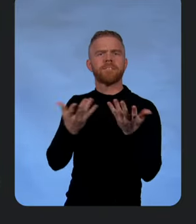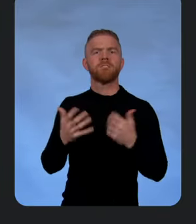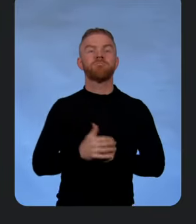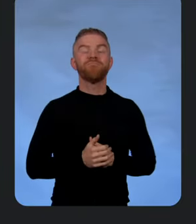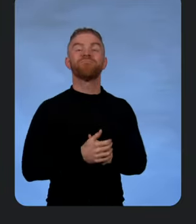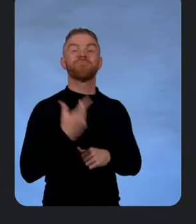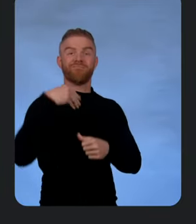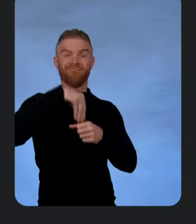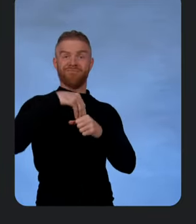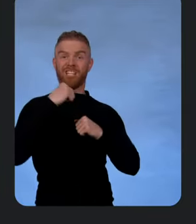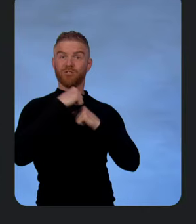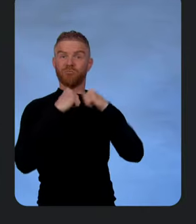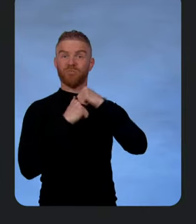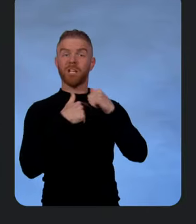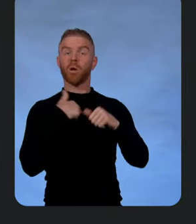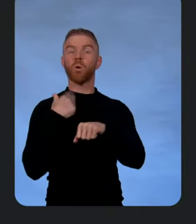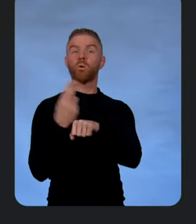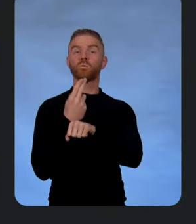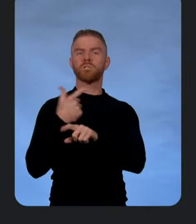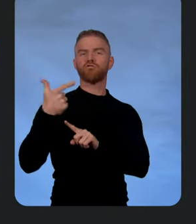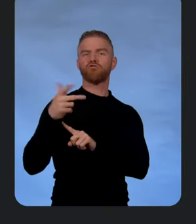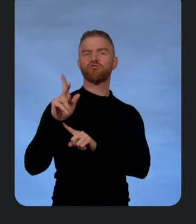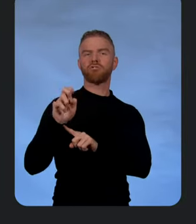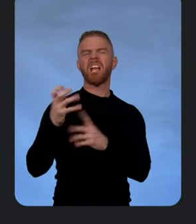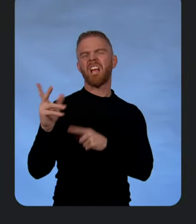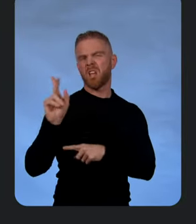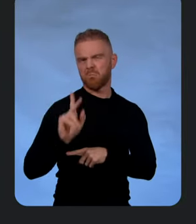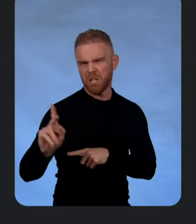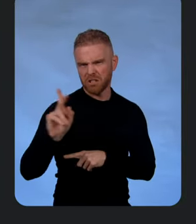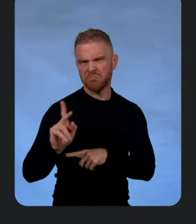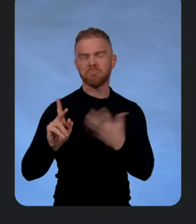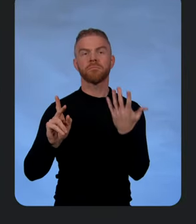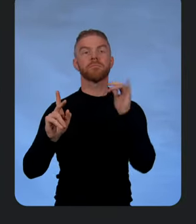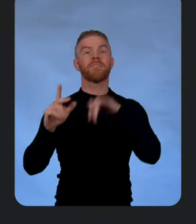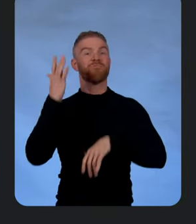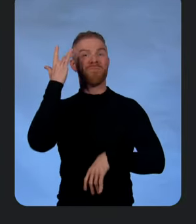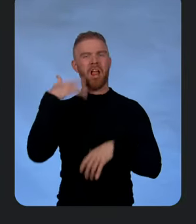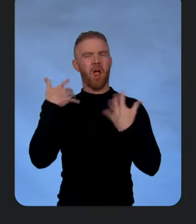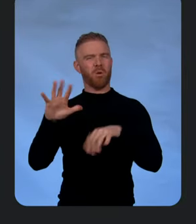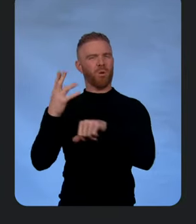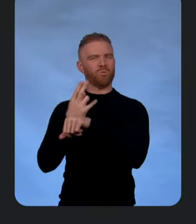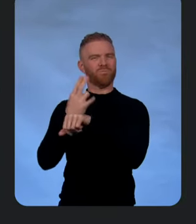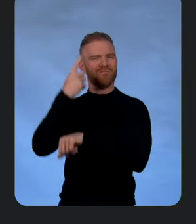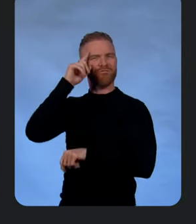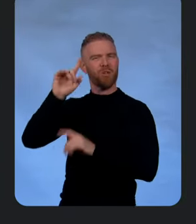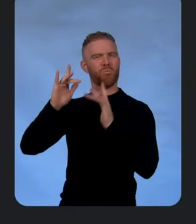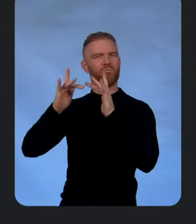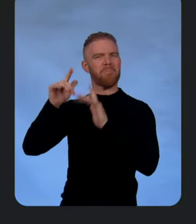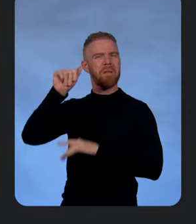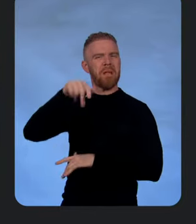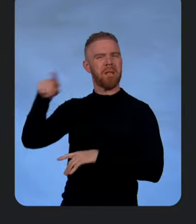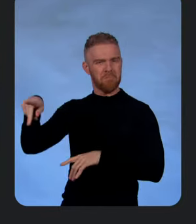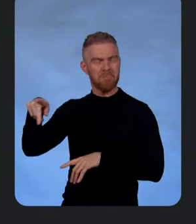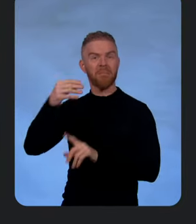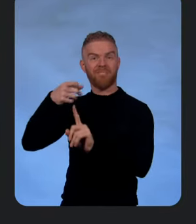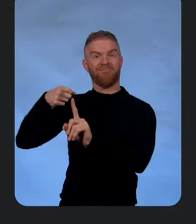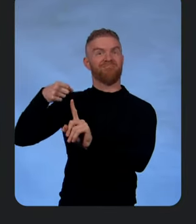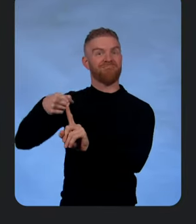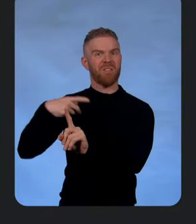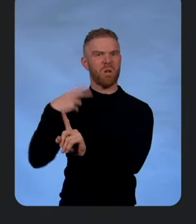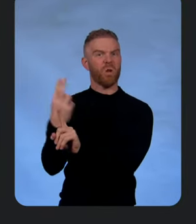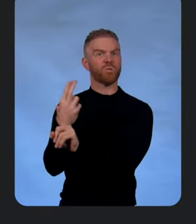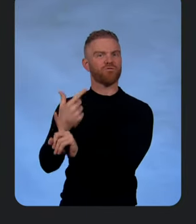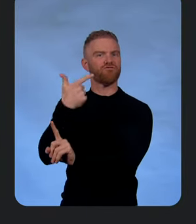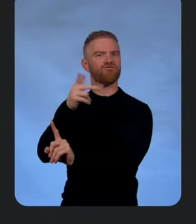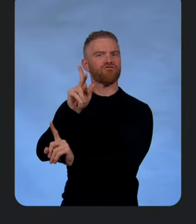infrastructure, we're using GKE, aka Kubernetes, because we already use it for our web app. And specifically, we're using